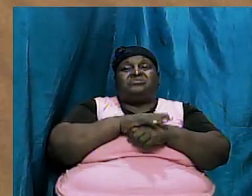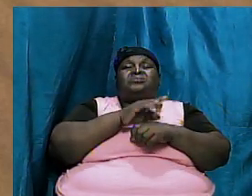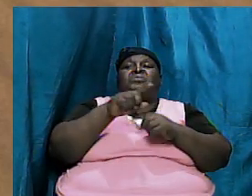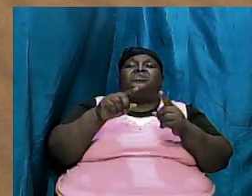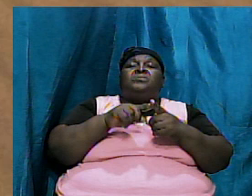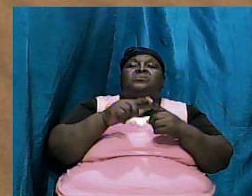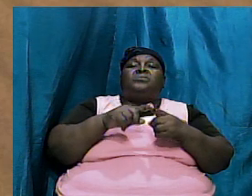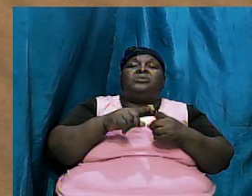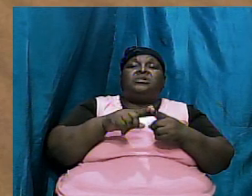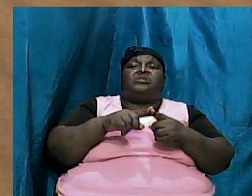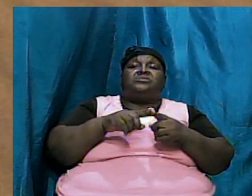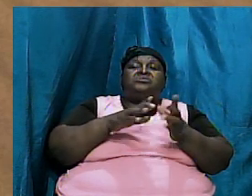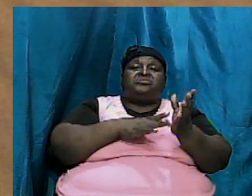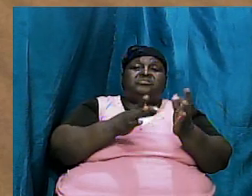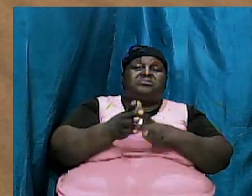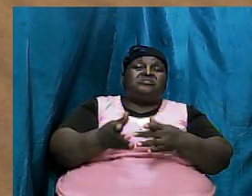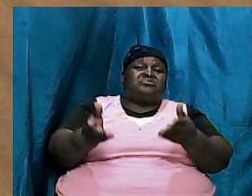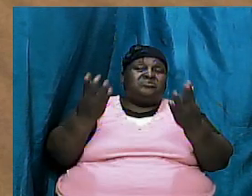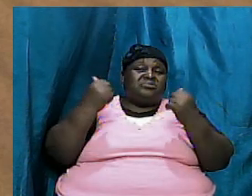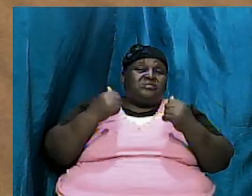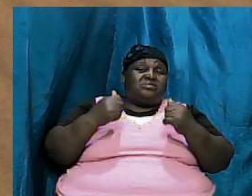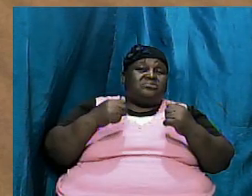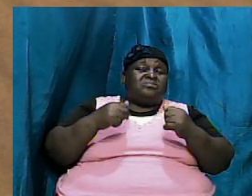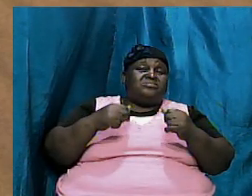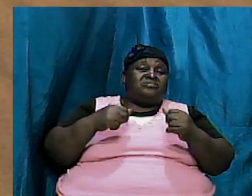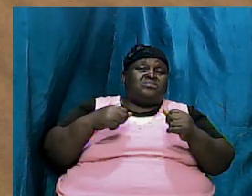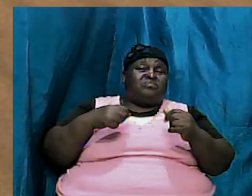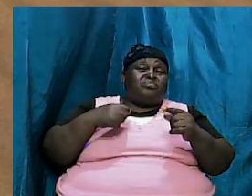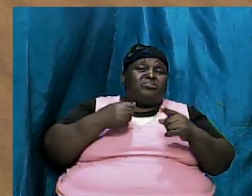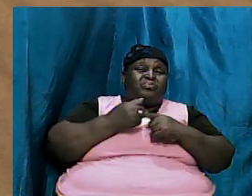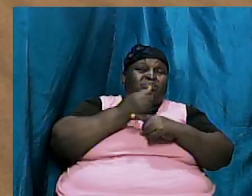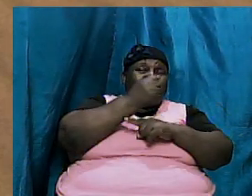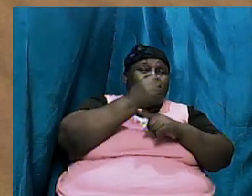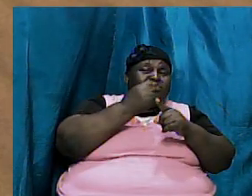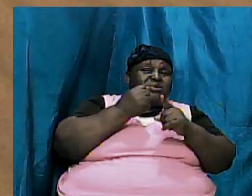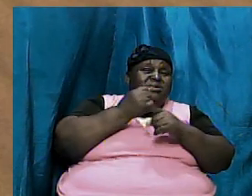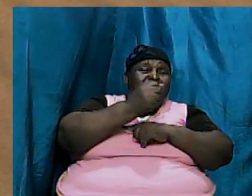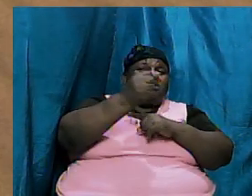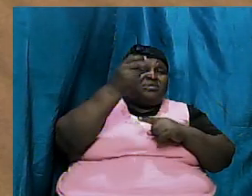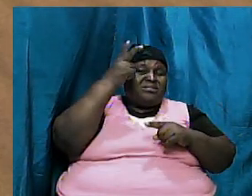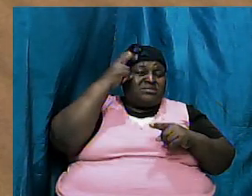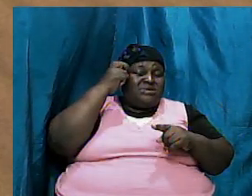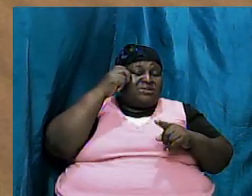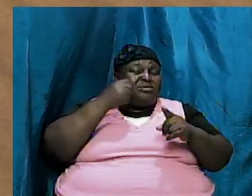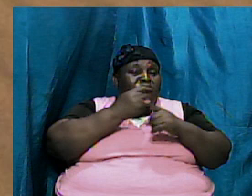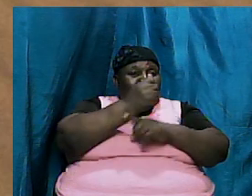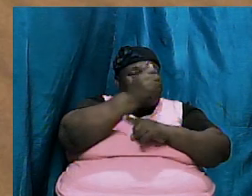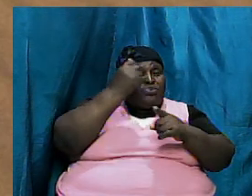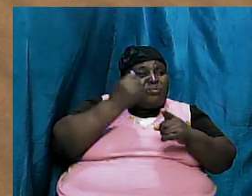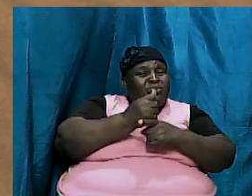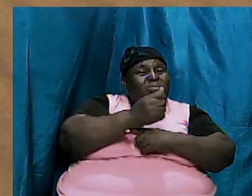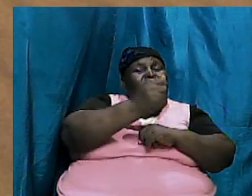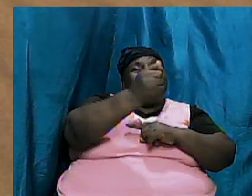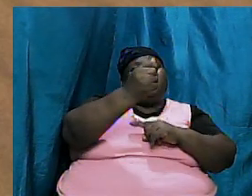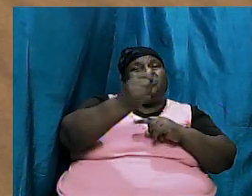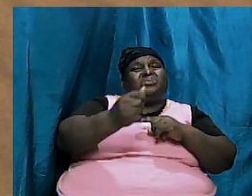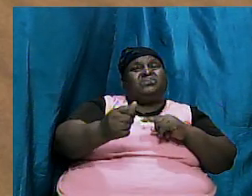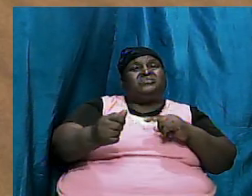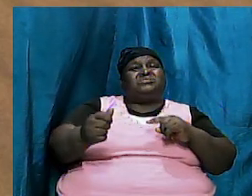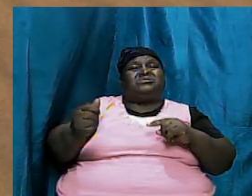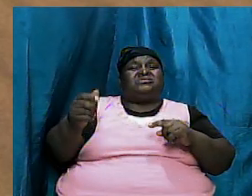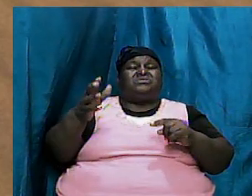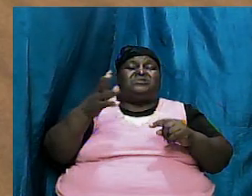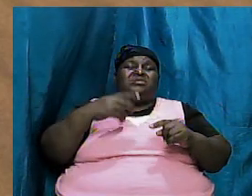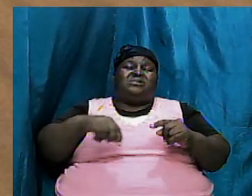messiah came he was going to bruise the well satan would have bruised his heel which we now know